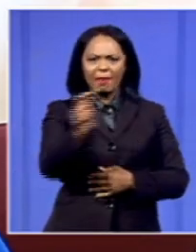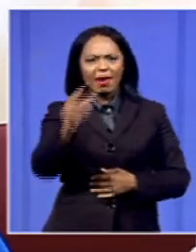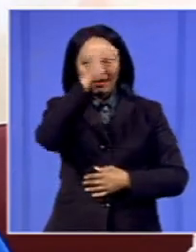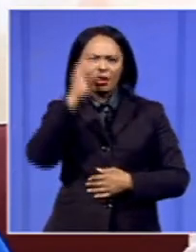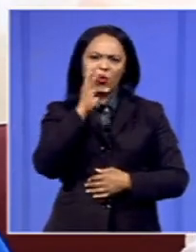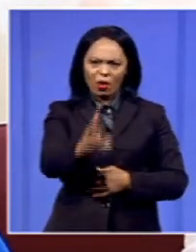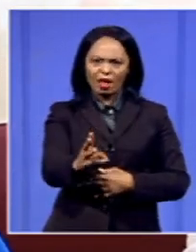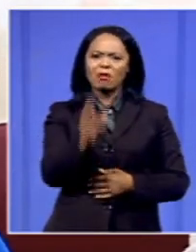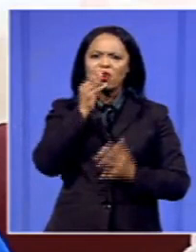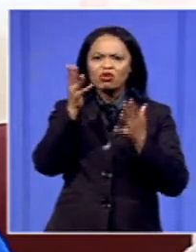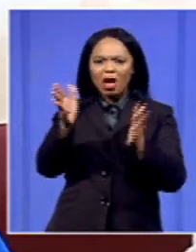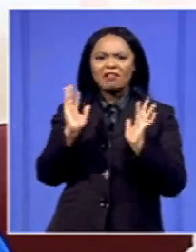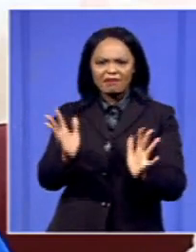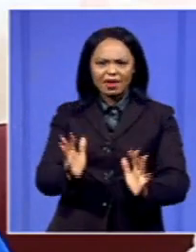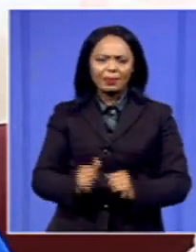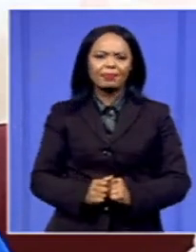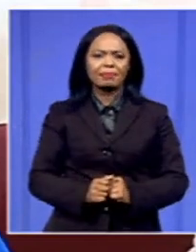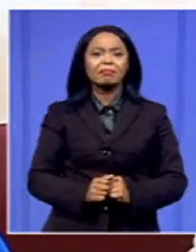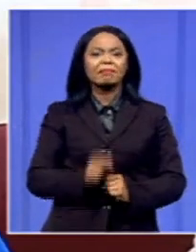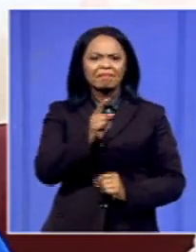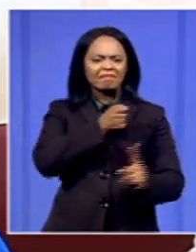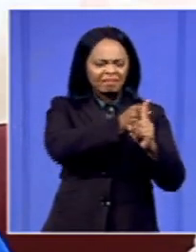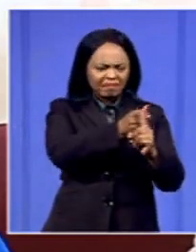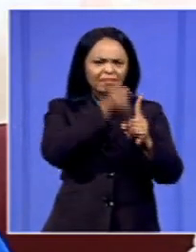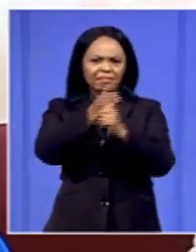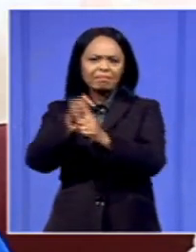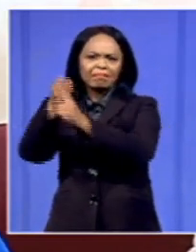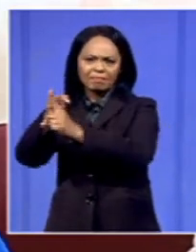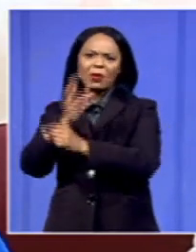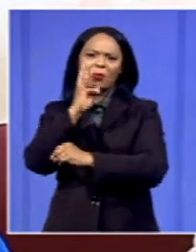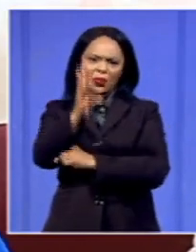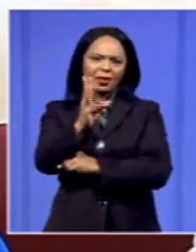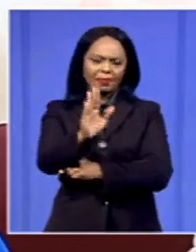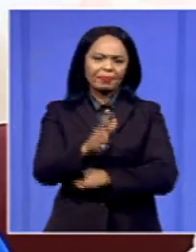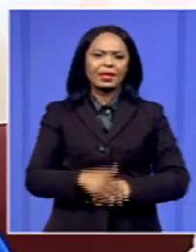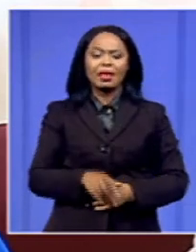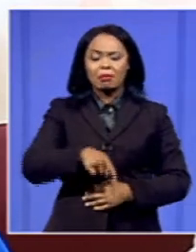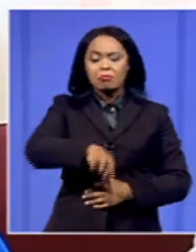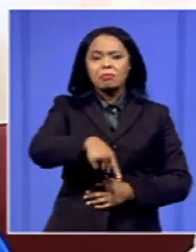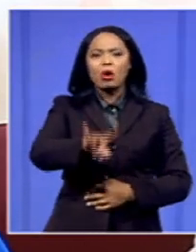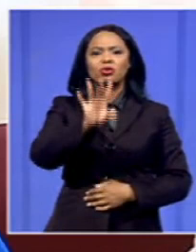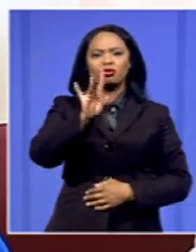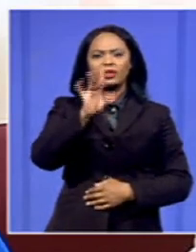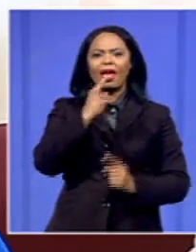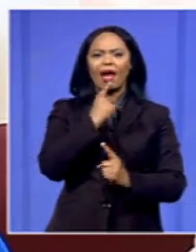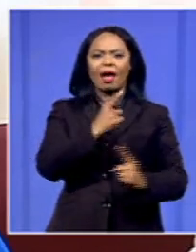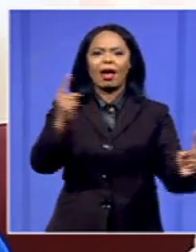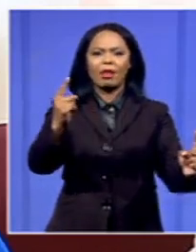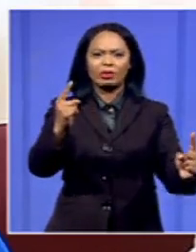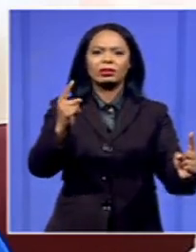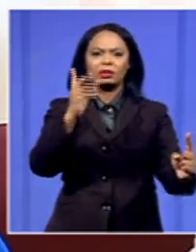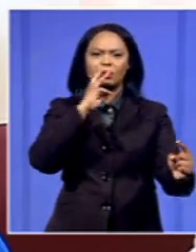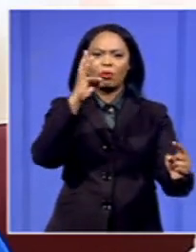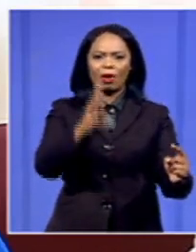nurses is concerned. So we will be mobilizing throughout, and on Tuesday we will be making an announcement as to when